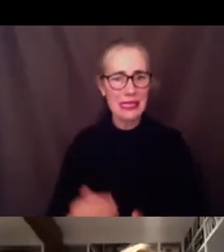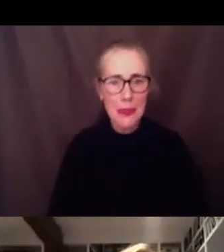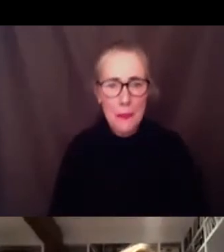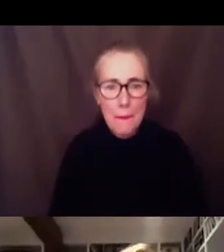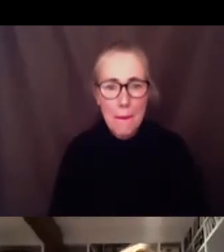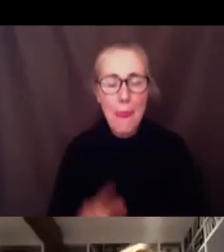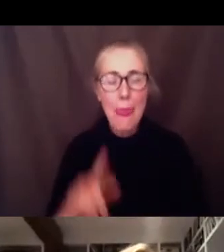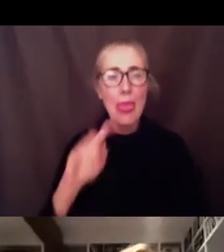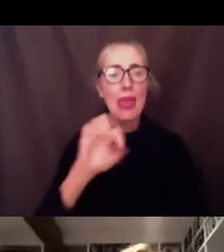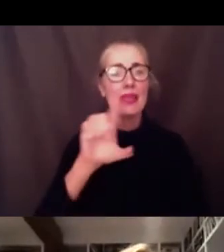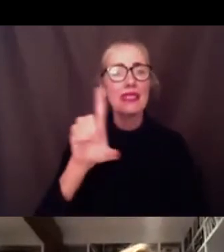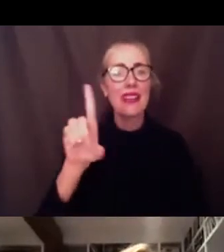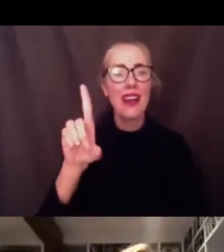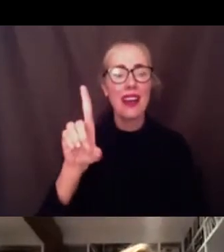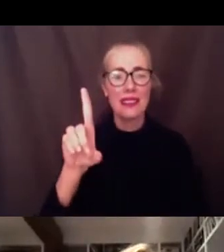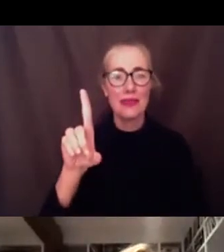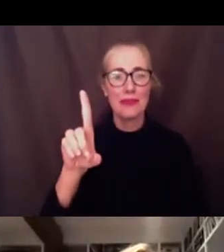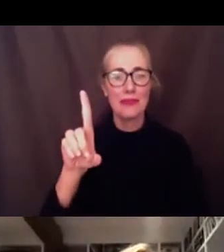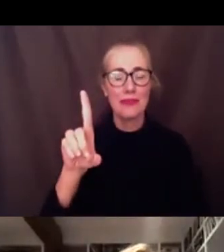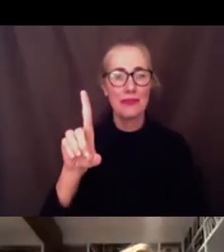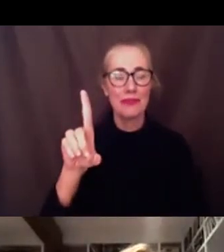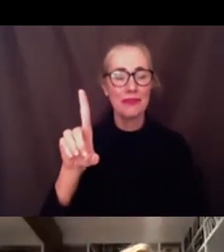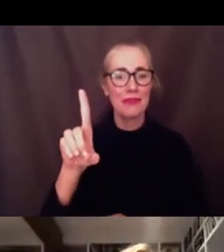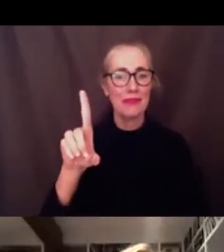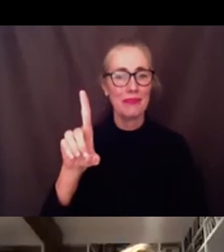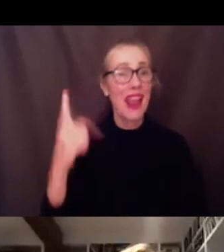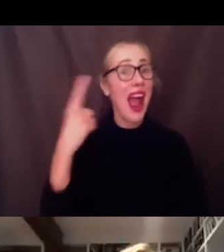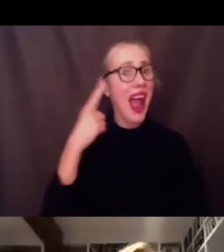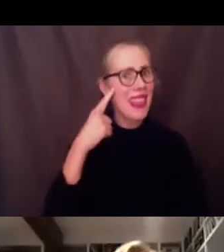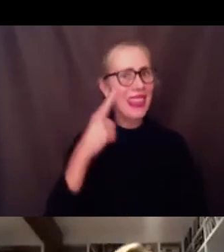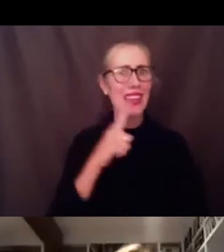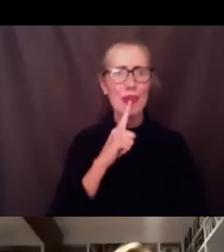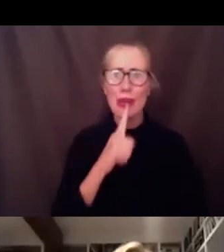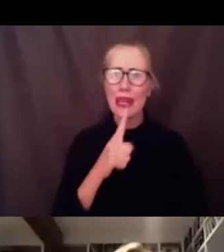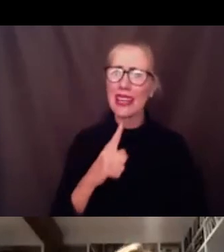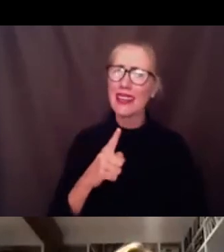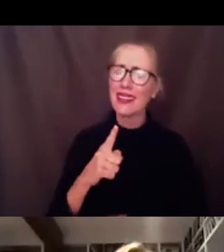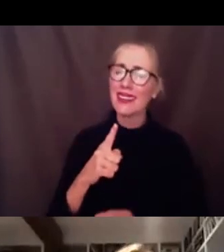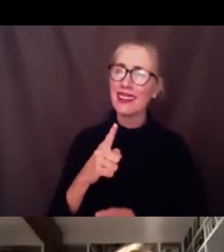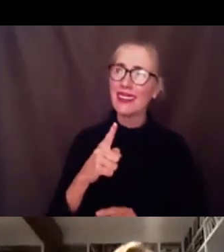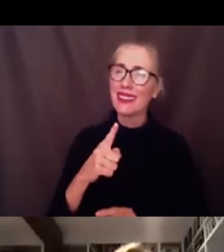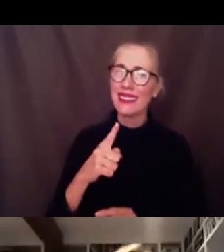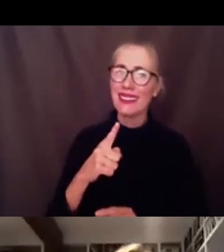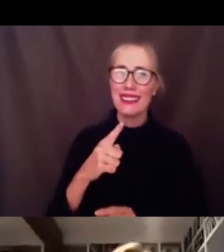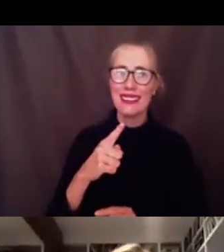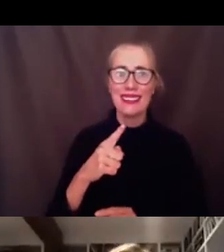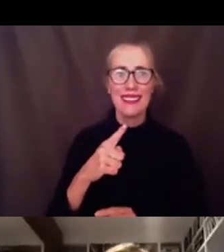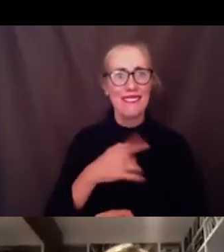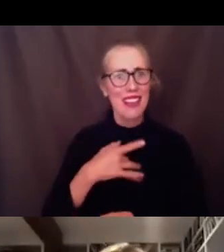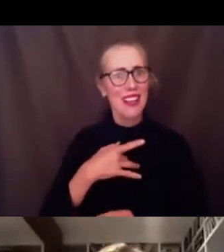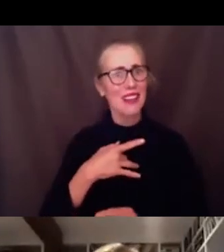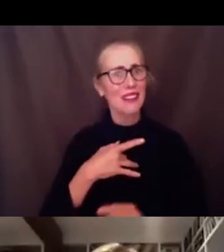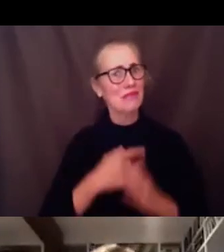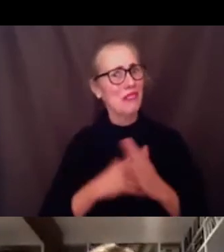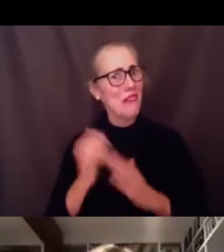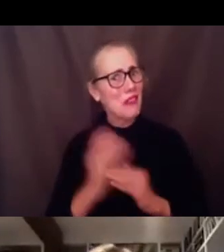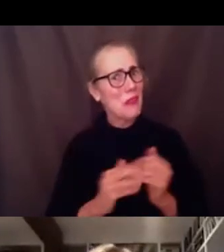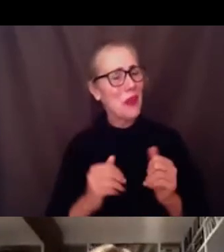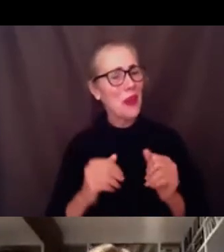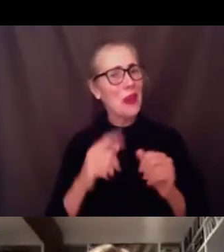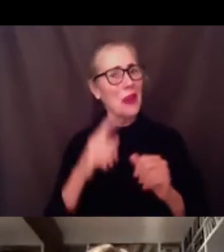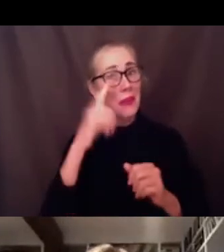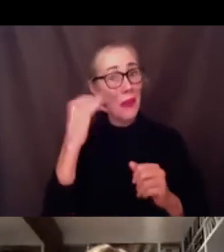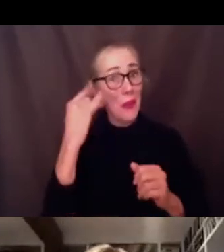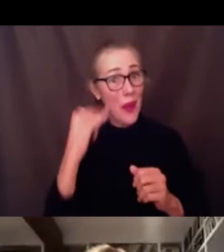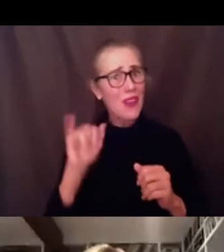uh i find it reassuring that it's actually measurable right you can actually you can put a fan somewhere and you can measure the impact